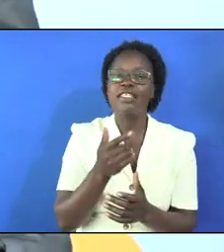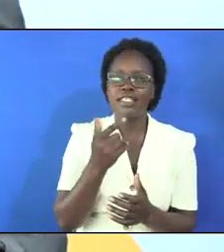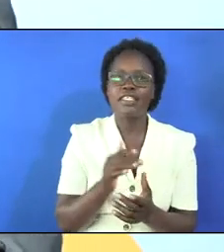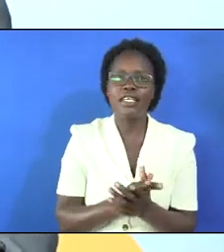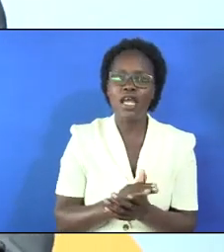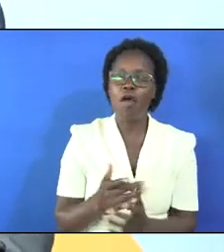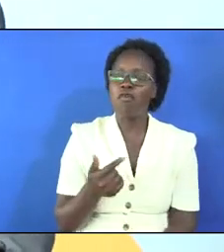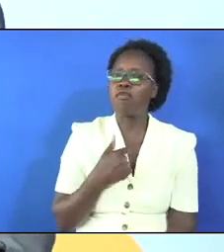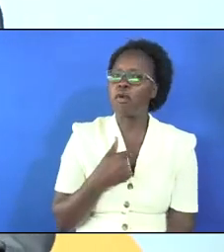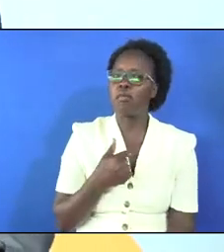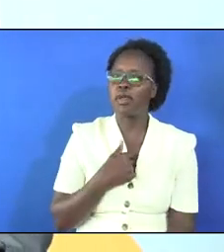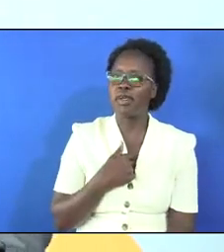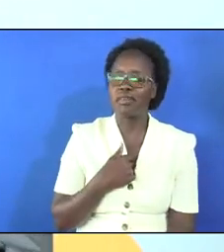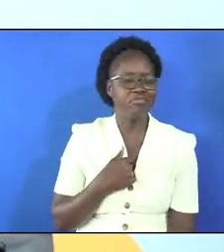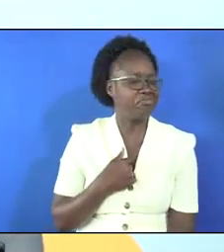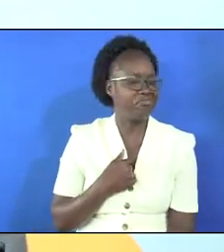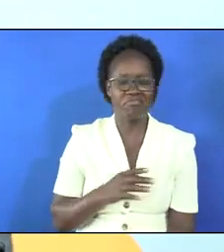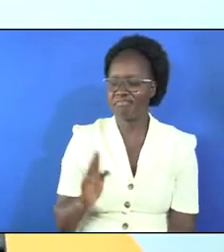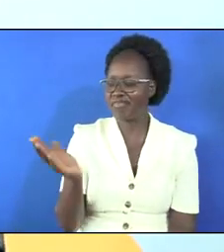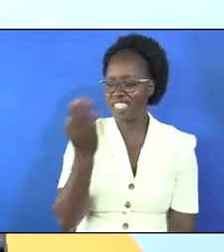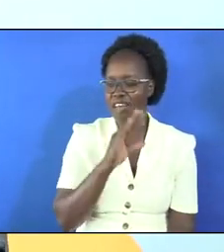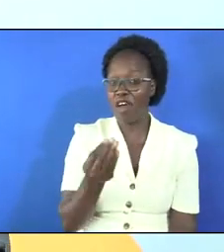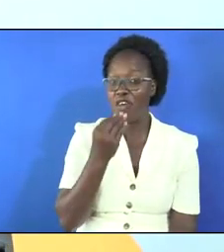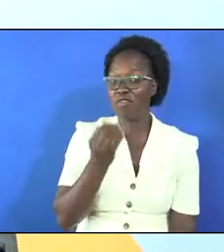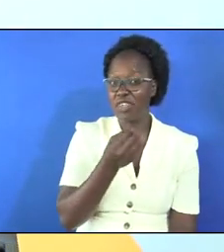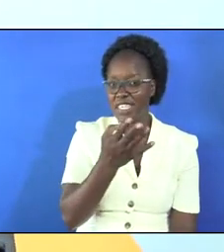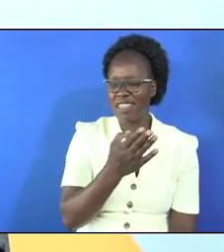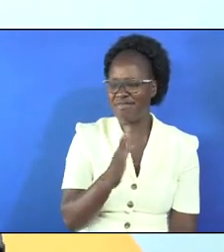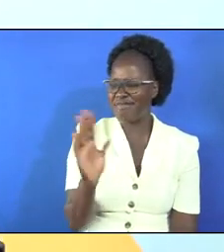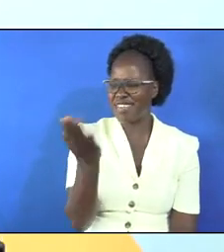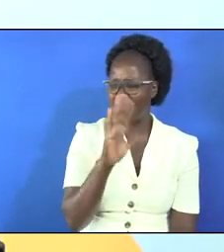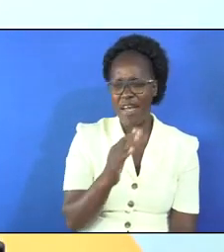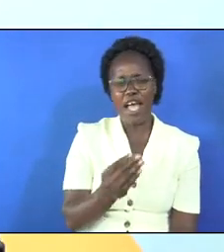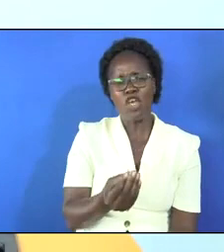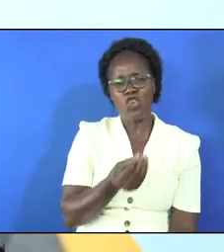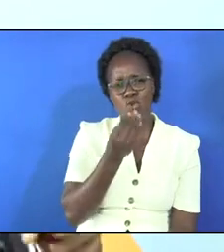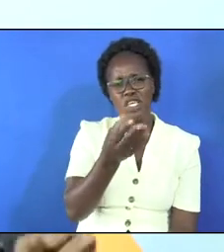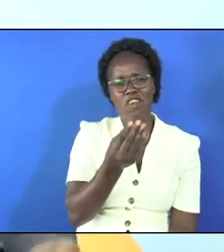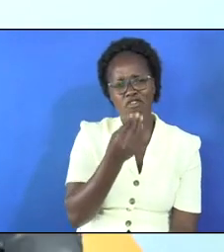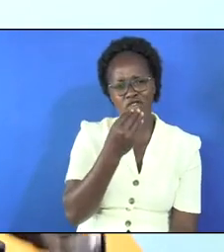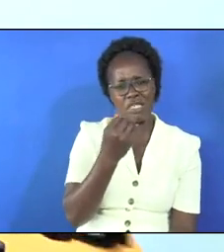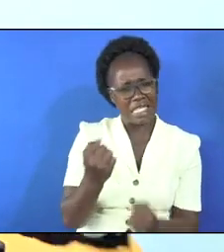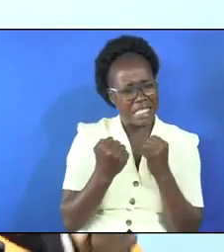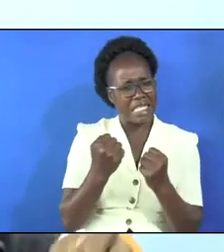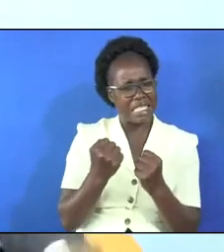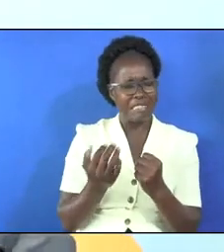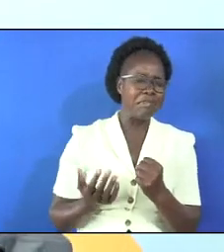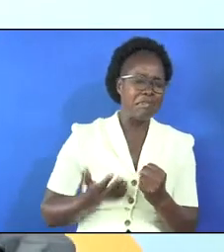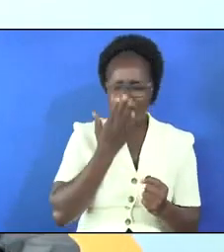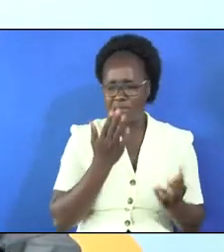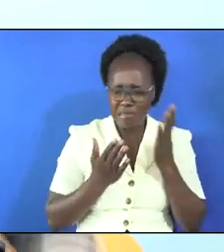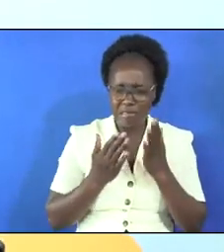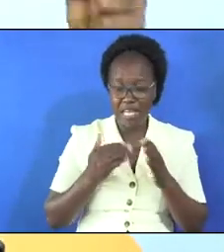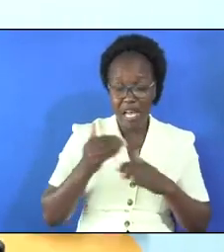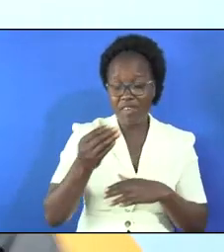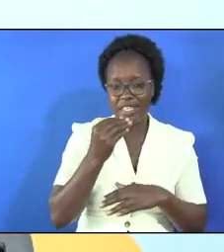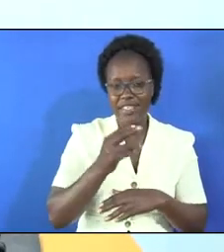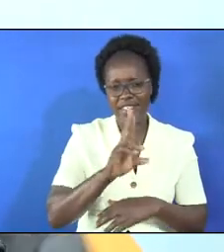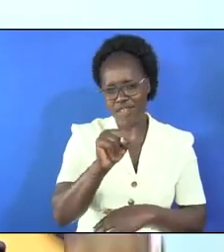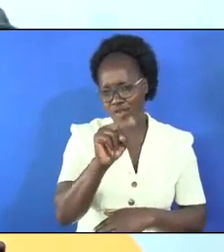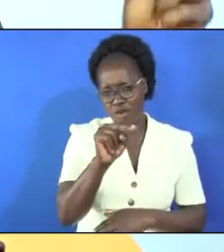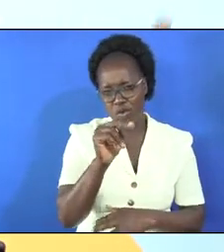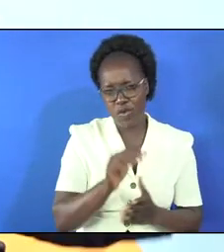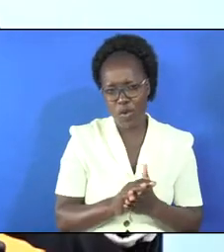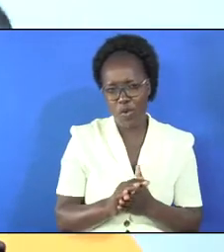for me i can't give him food after you give him food to get the energy to slap you after eating no